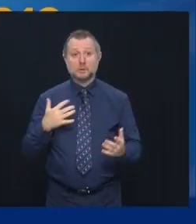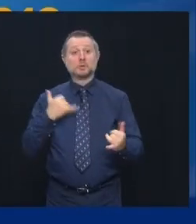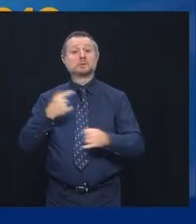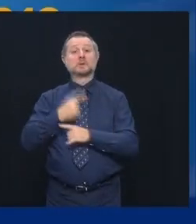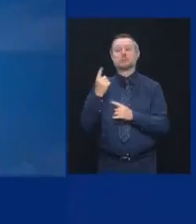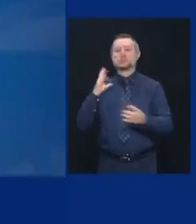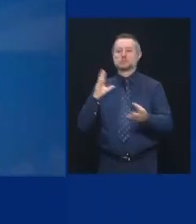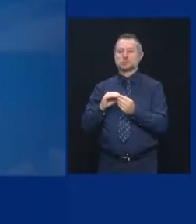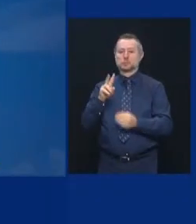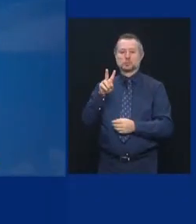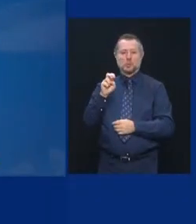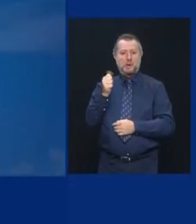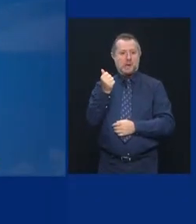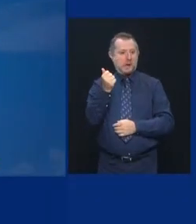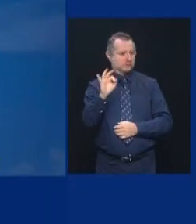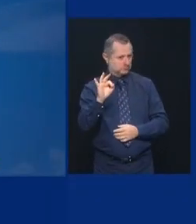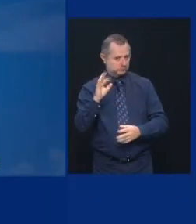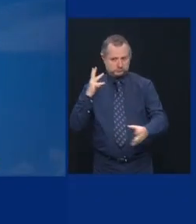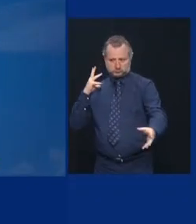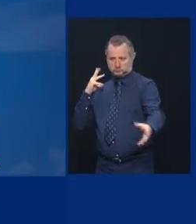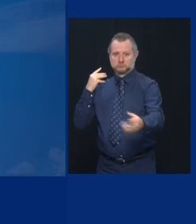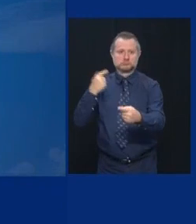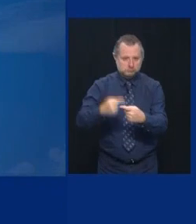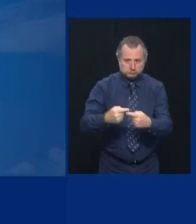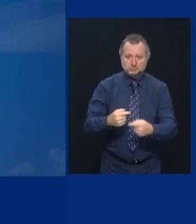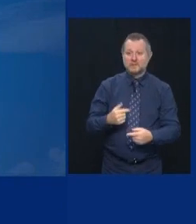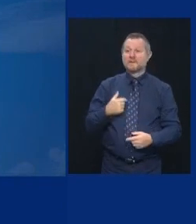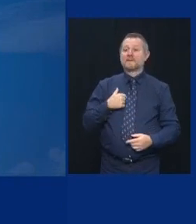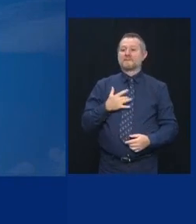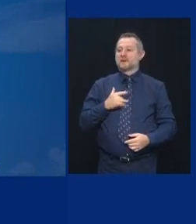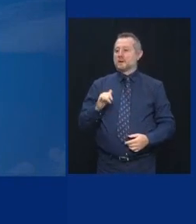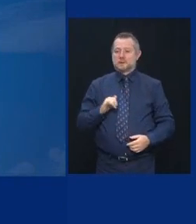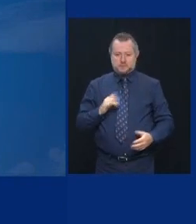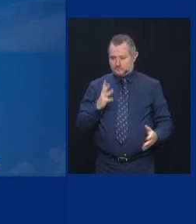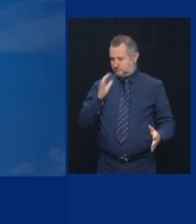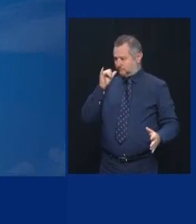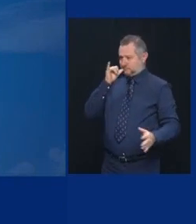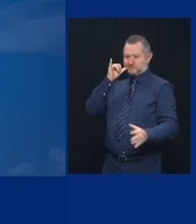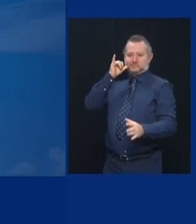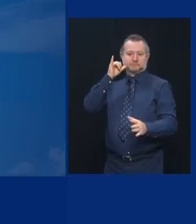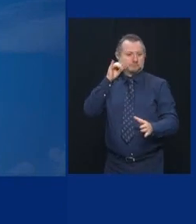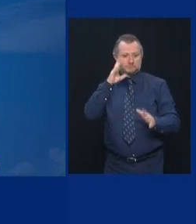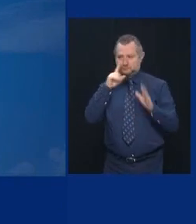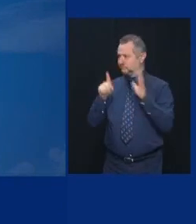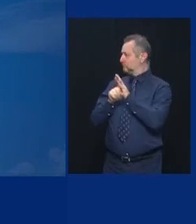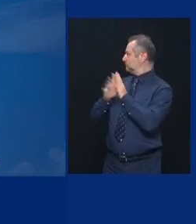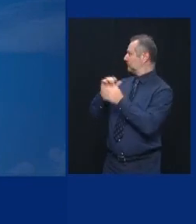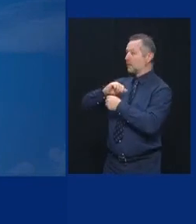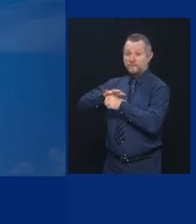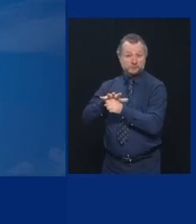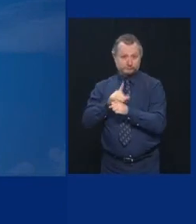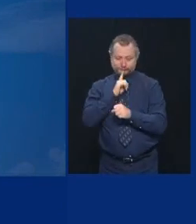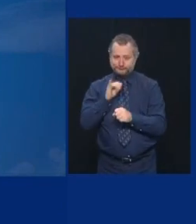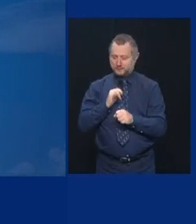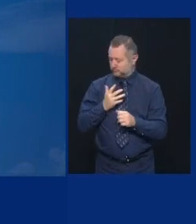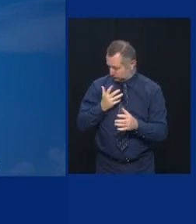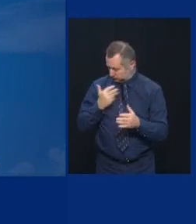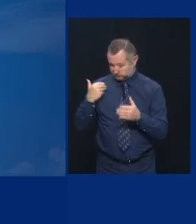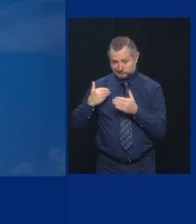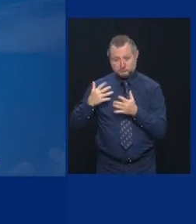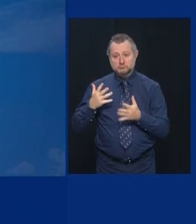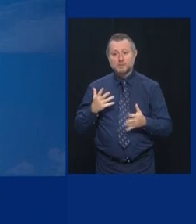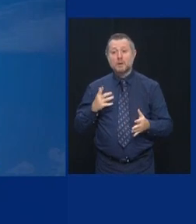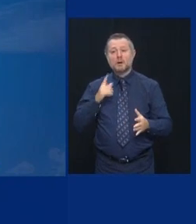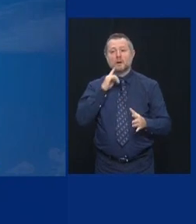but it feels like just yesterday that this started, doesn't it? Have that same freshness and energy.